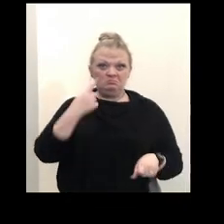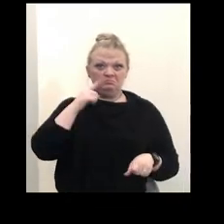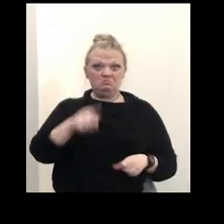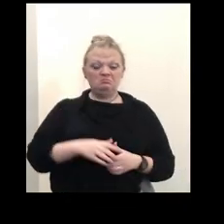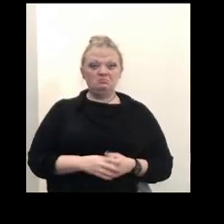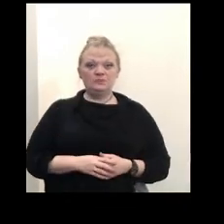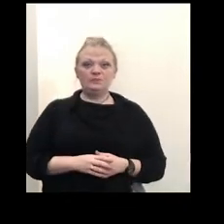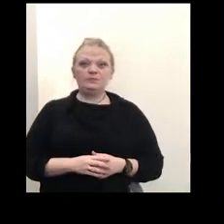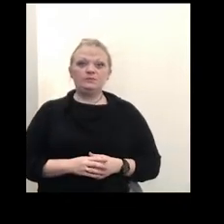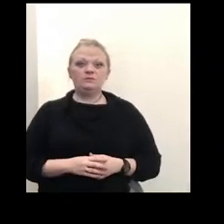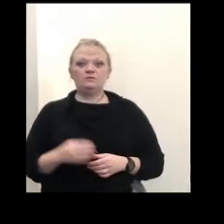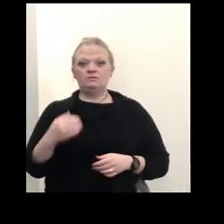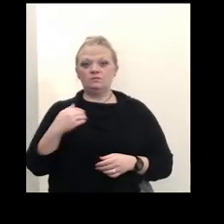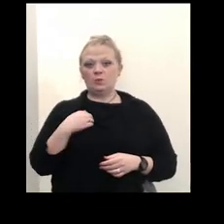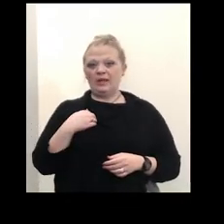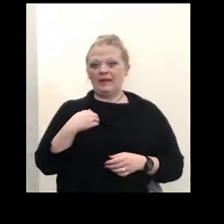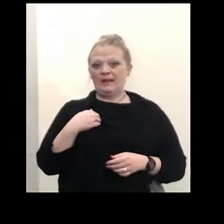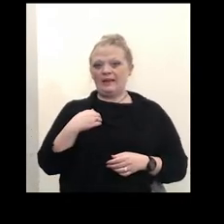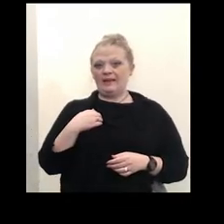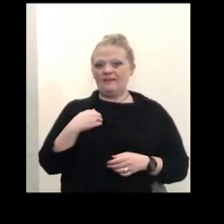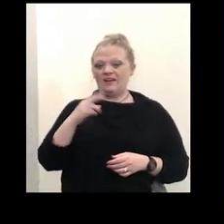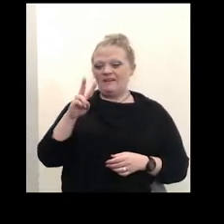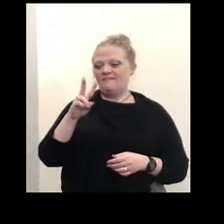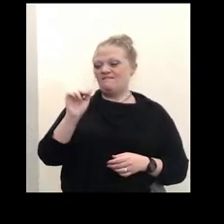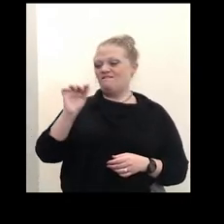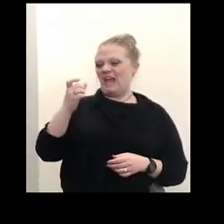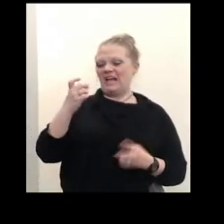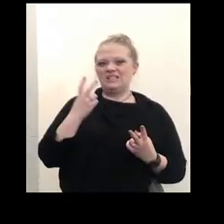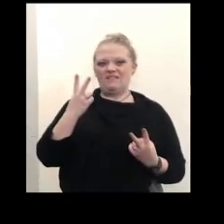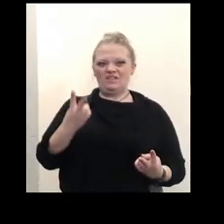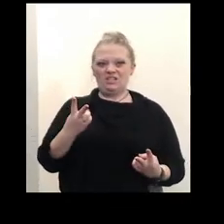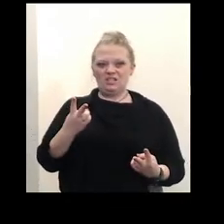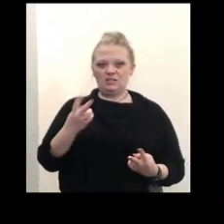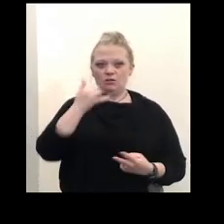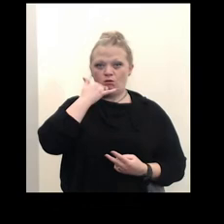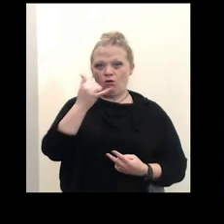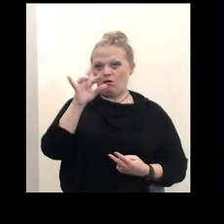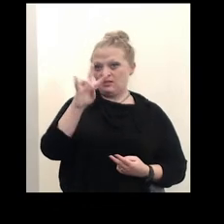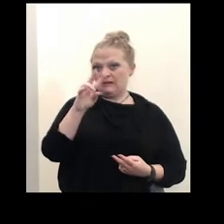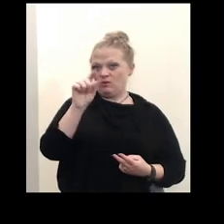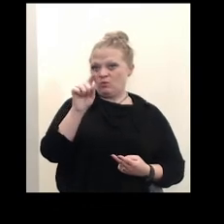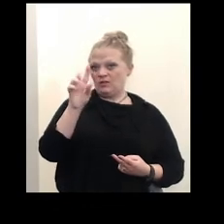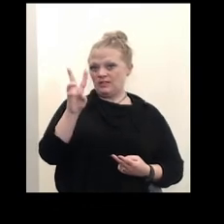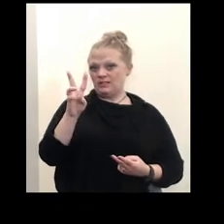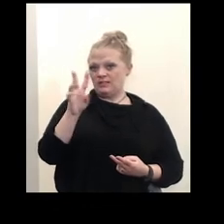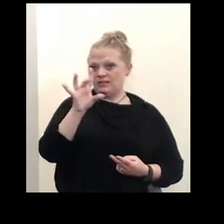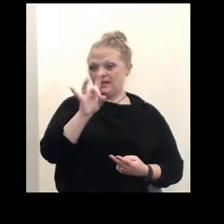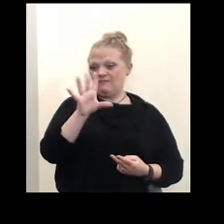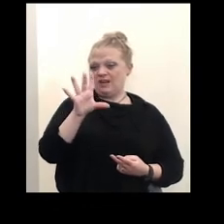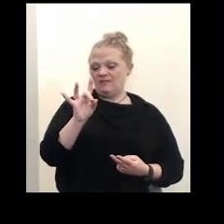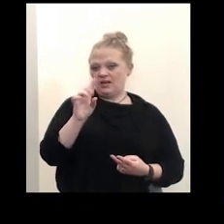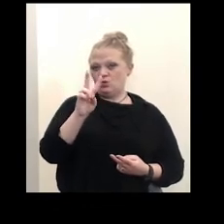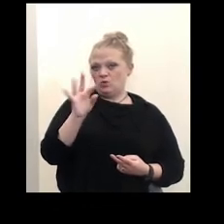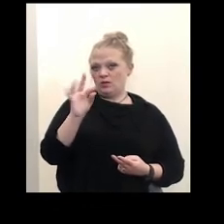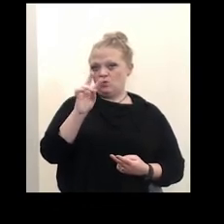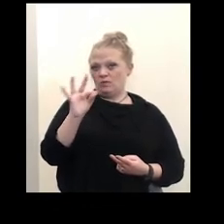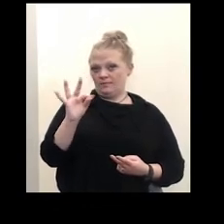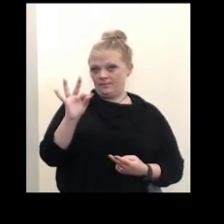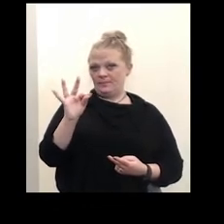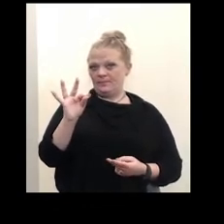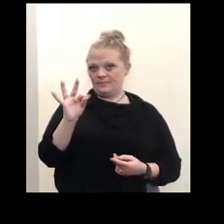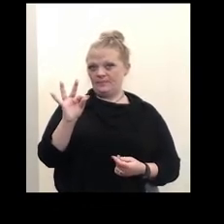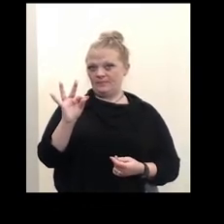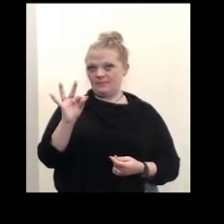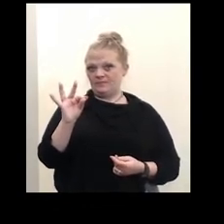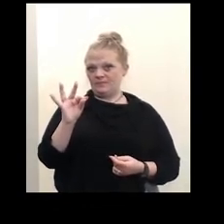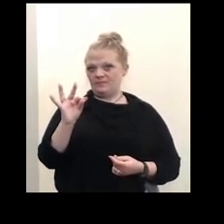have our vax visits program again all you have to do is call 716-858-2929 and we will